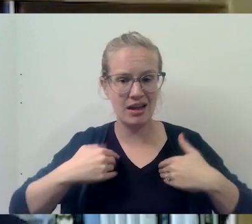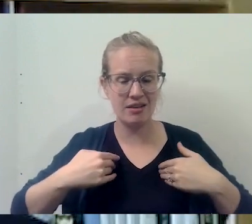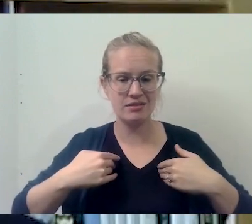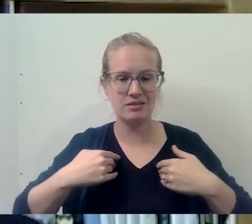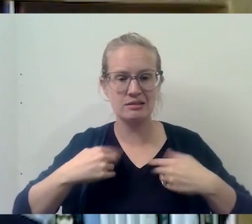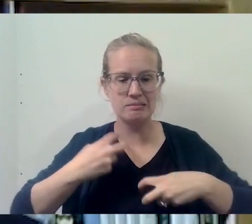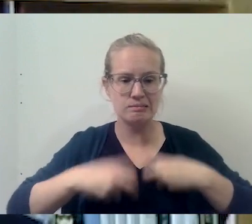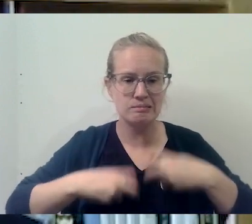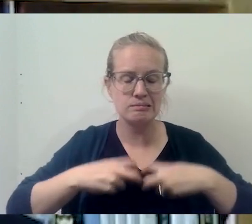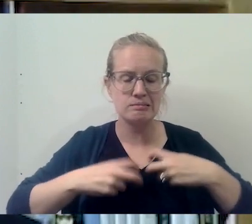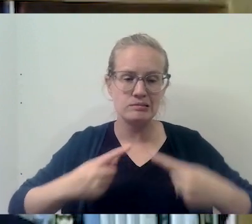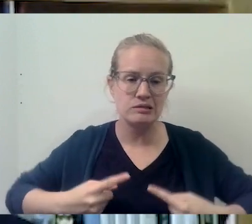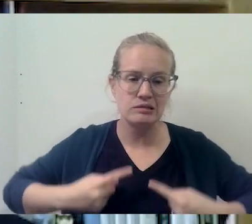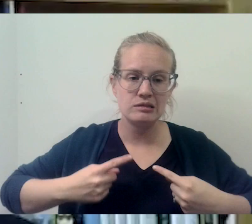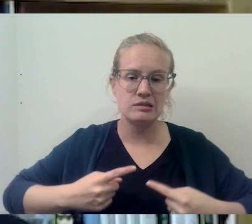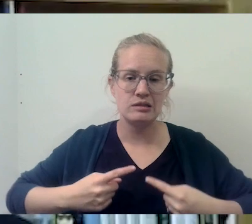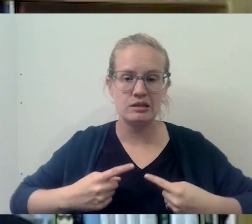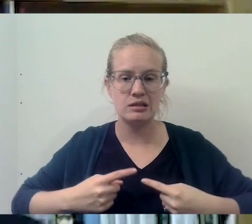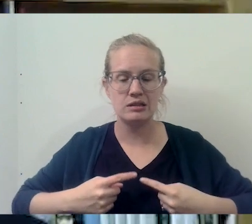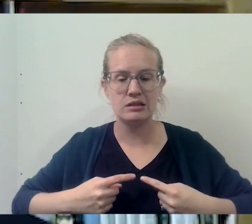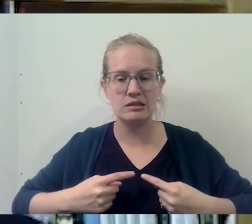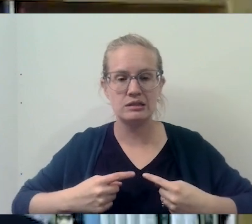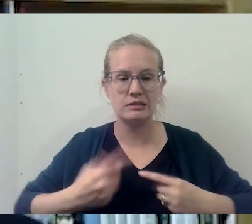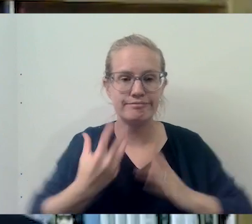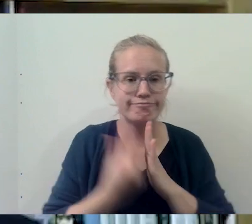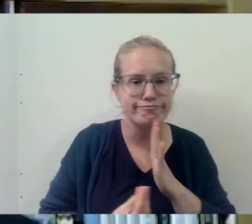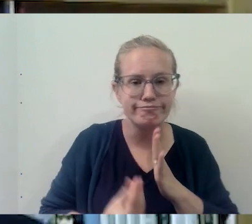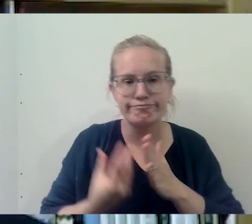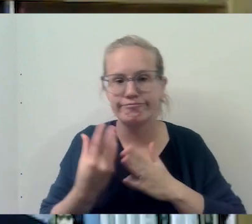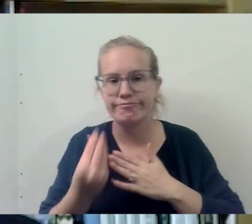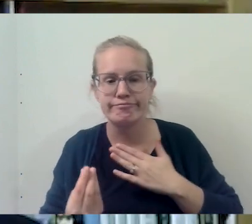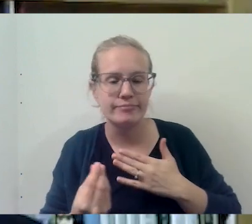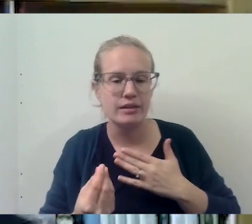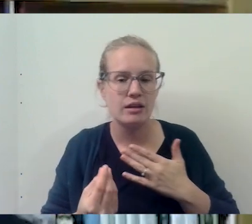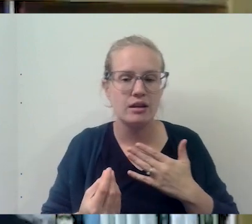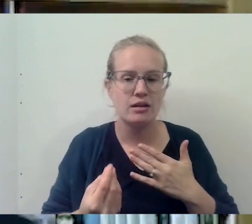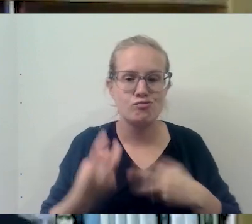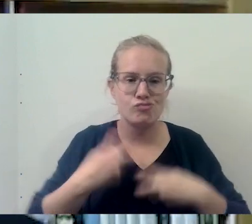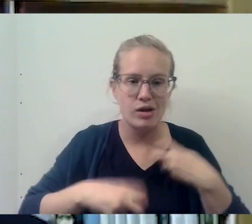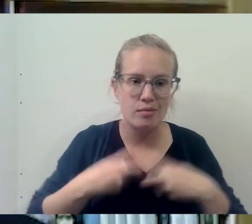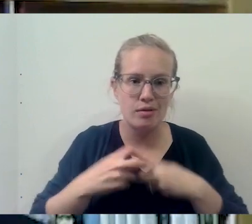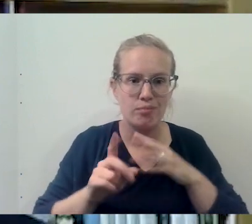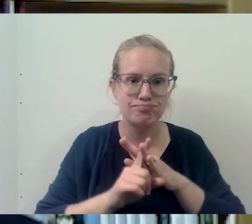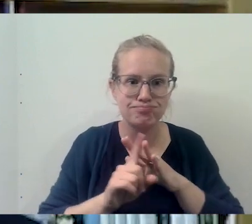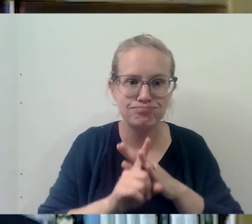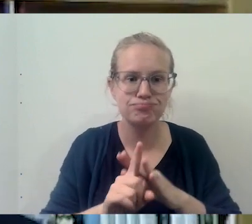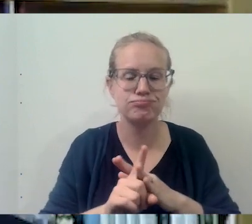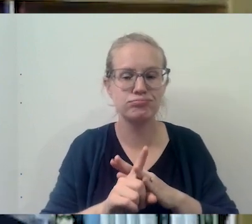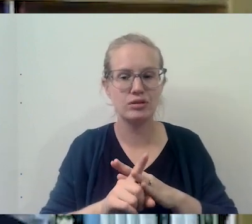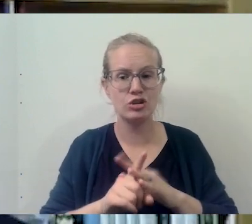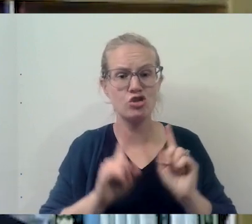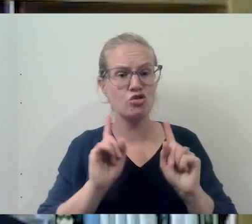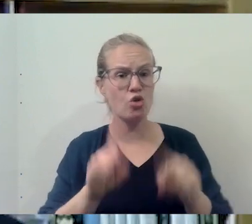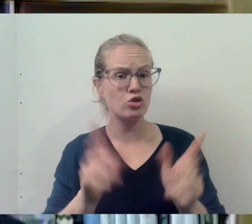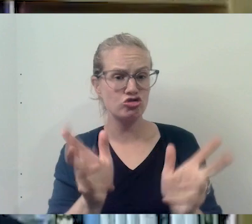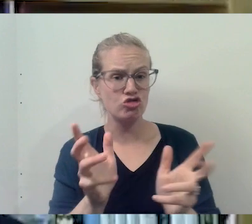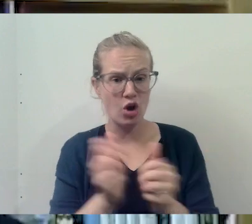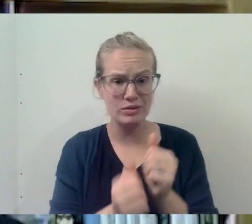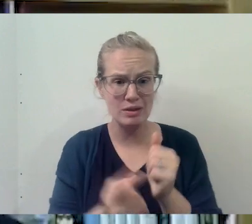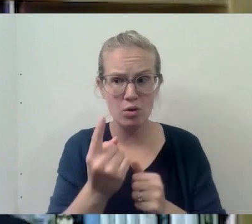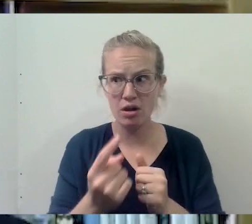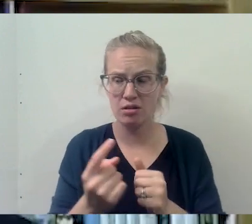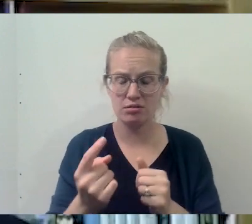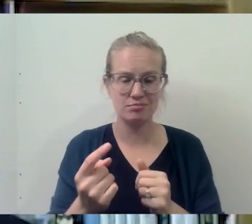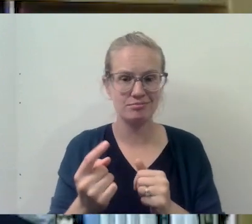troubles that, uh, and deficits and, um, uh, problems to be able to go talk to somebody